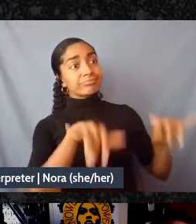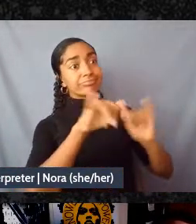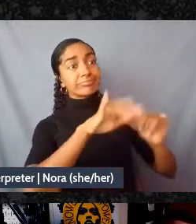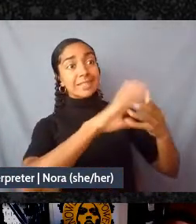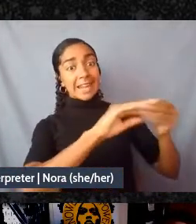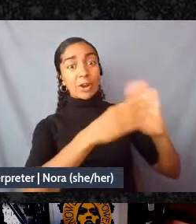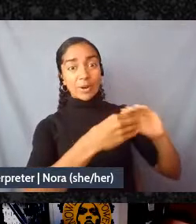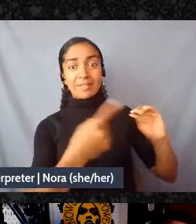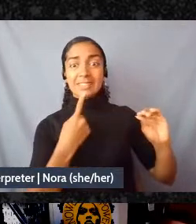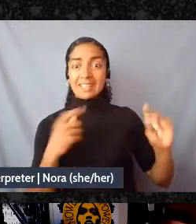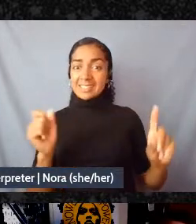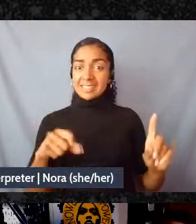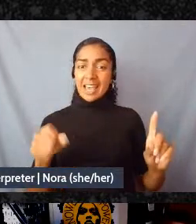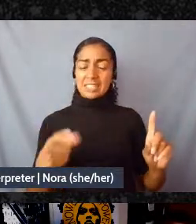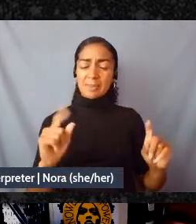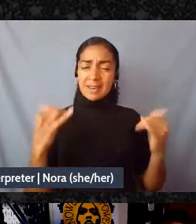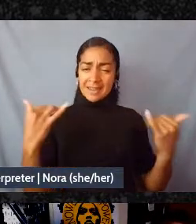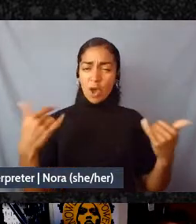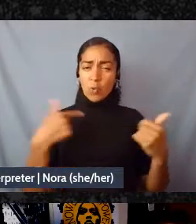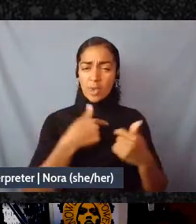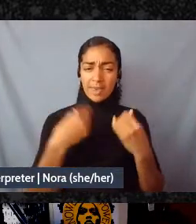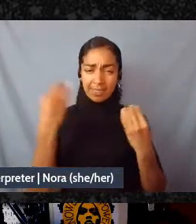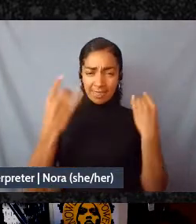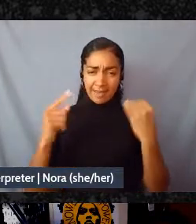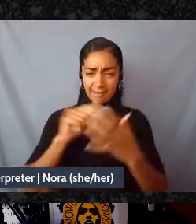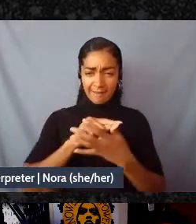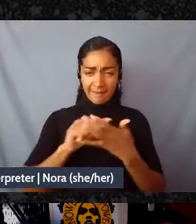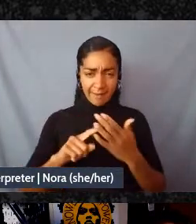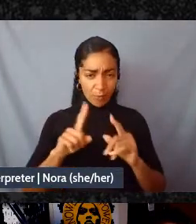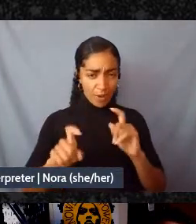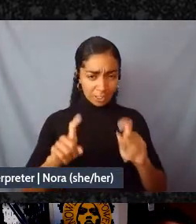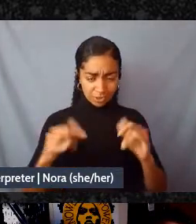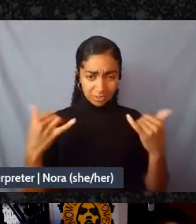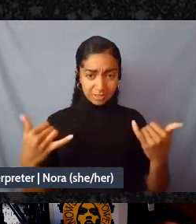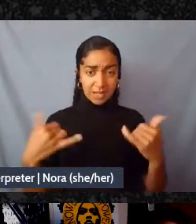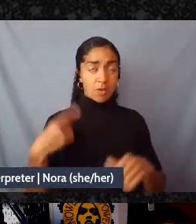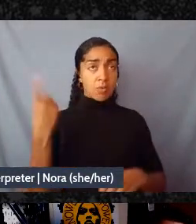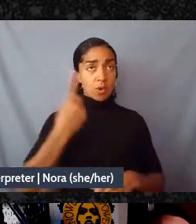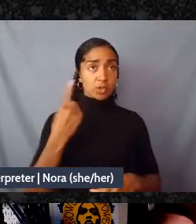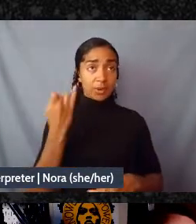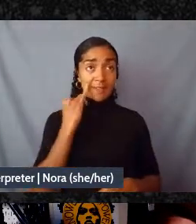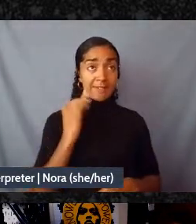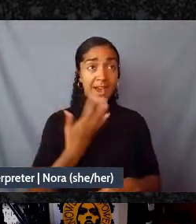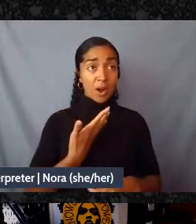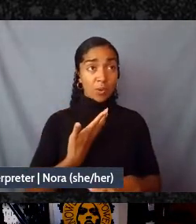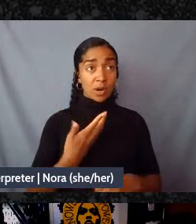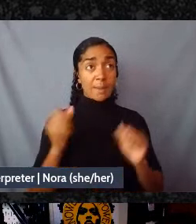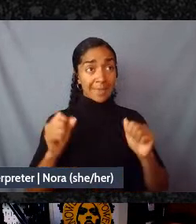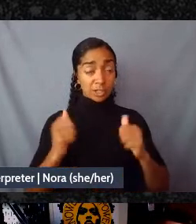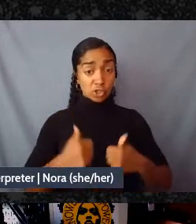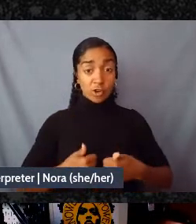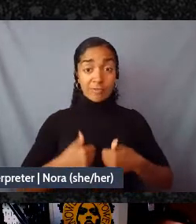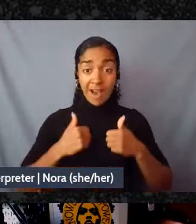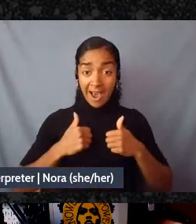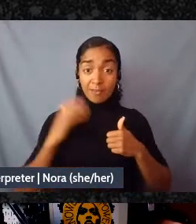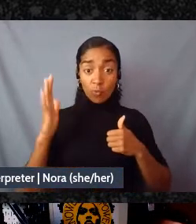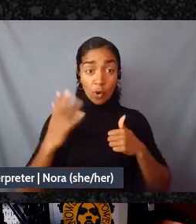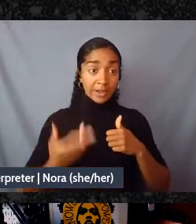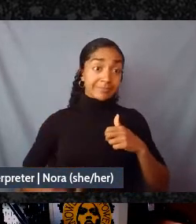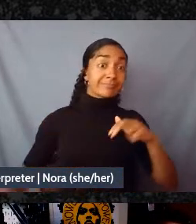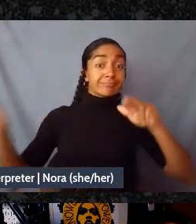interrogate would our survivability increase if we just simply had a green economy